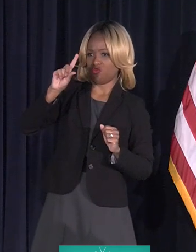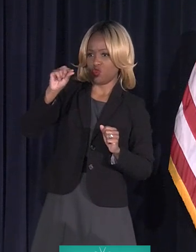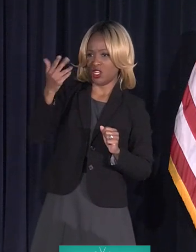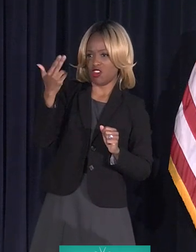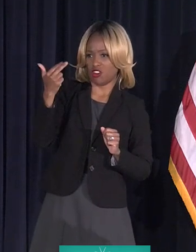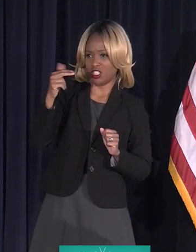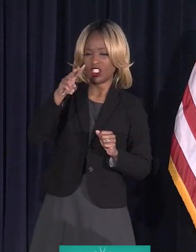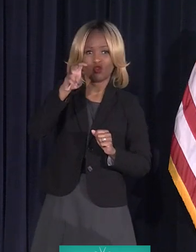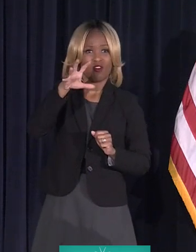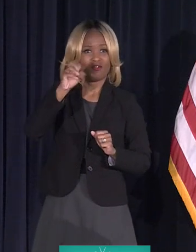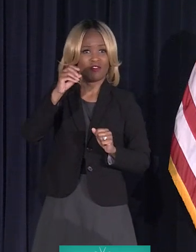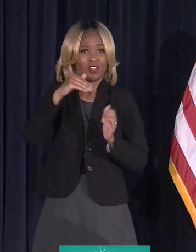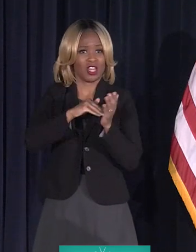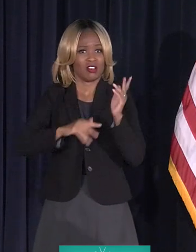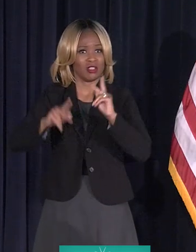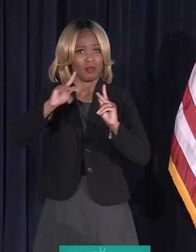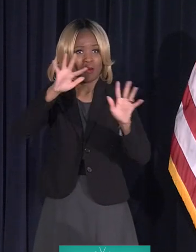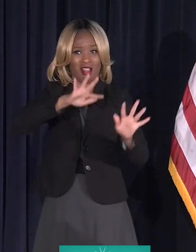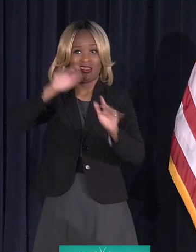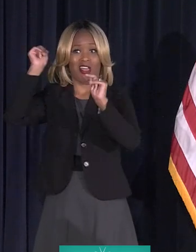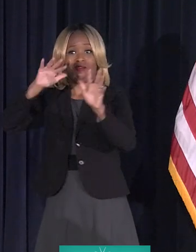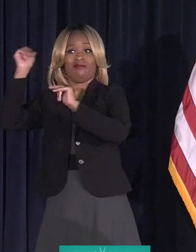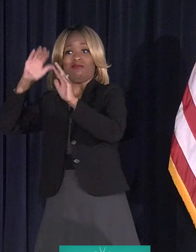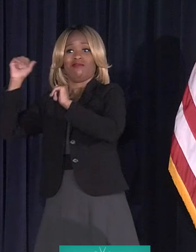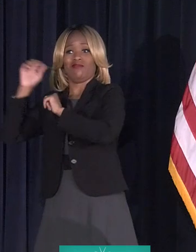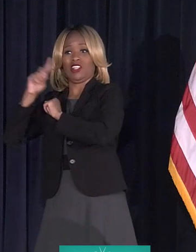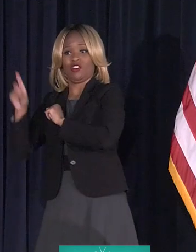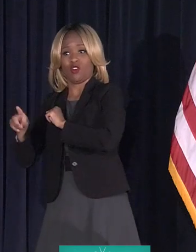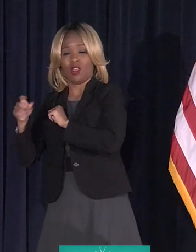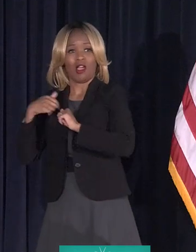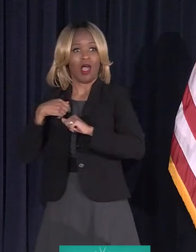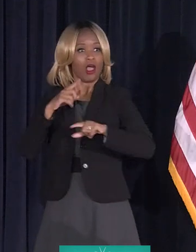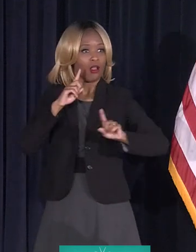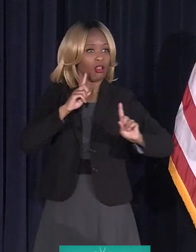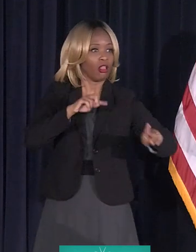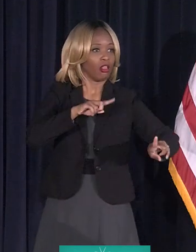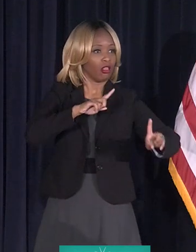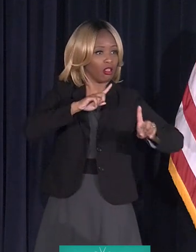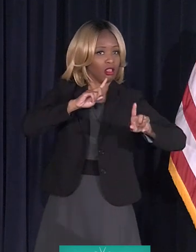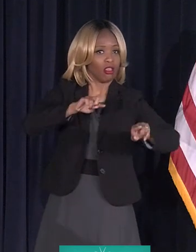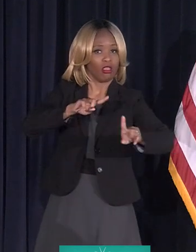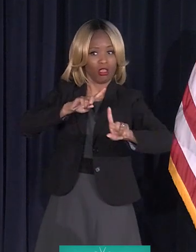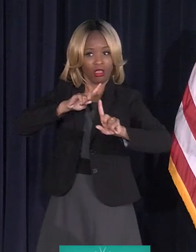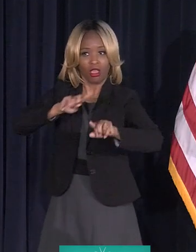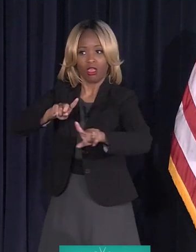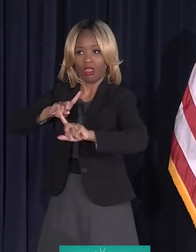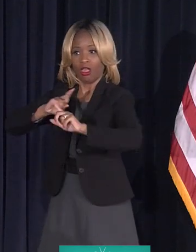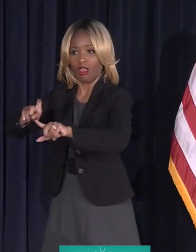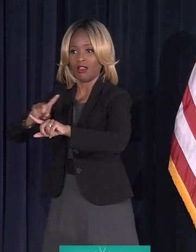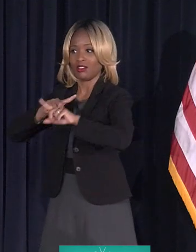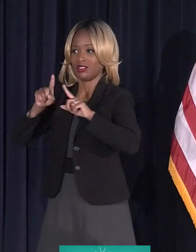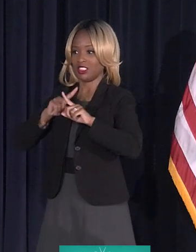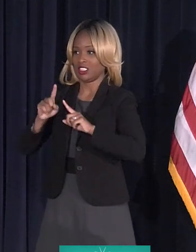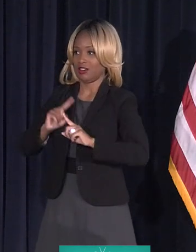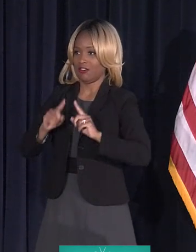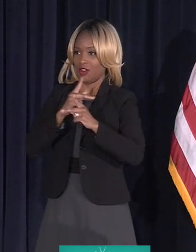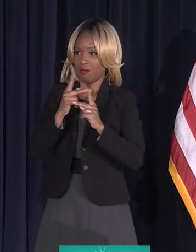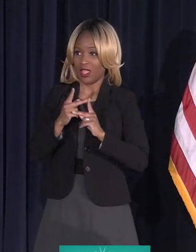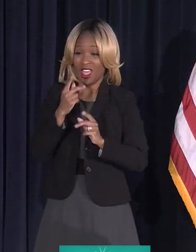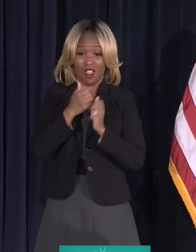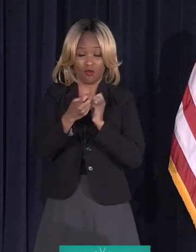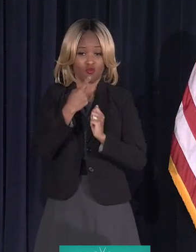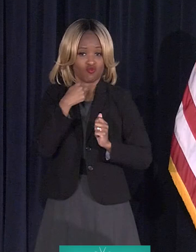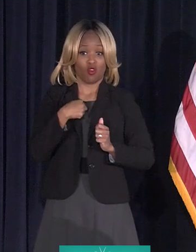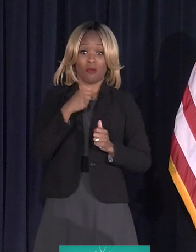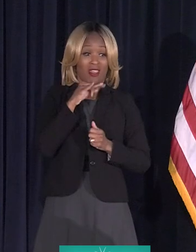the city in the previous 10 years. And as I sat in living room after living room, what everybody said to me is, if you get elected,